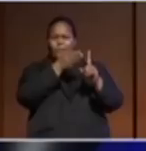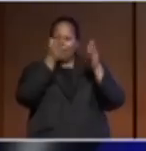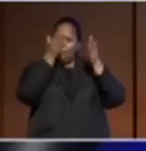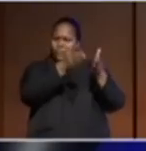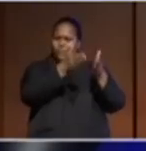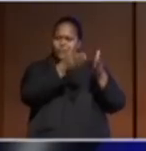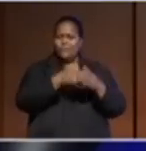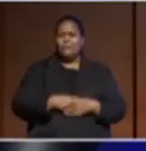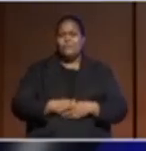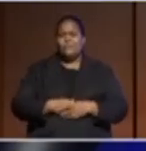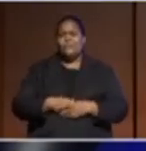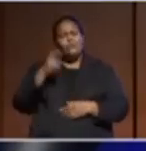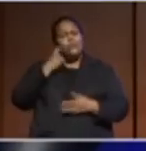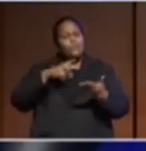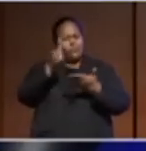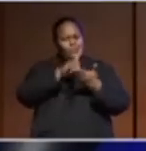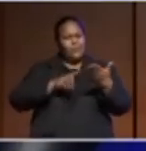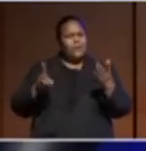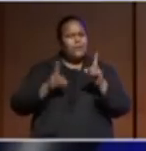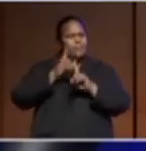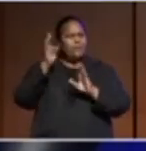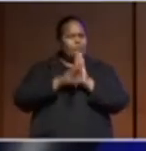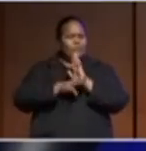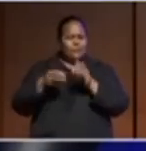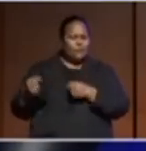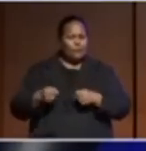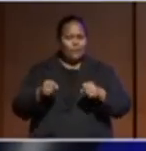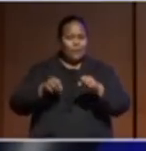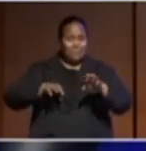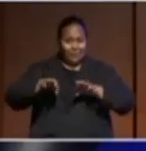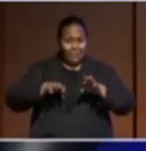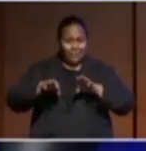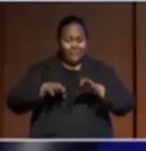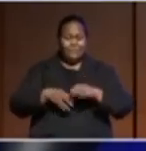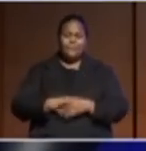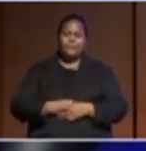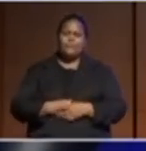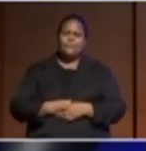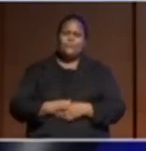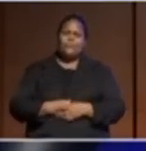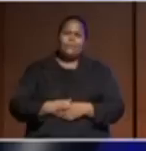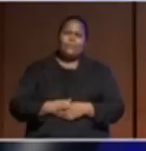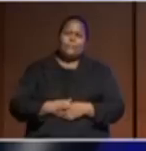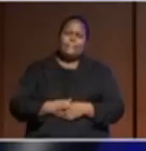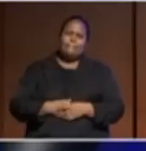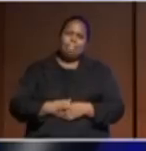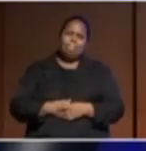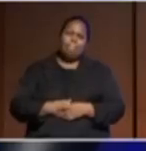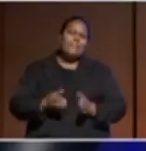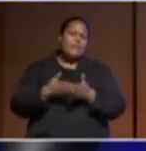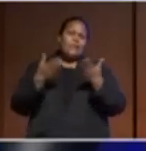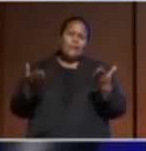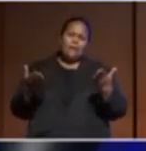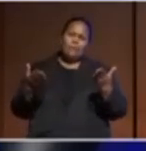designing our development strategies and programs focused